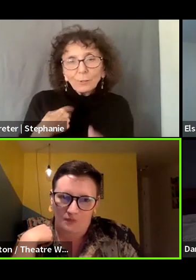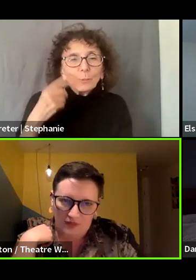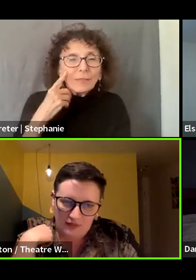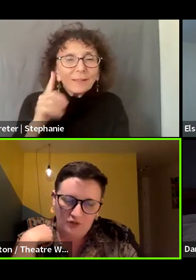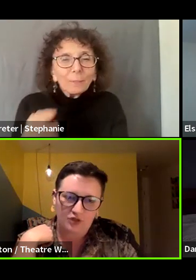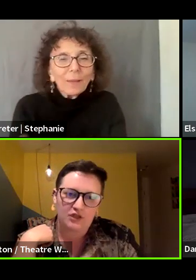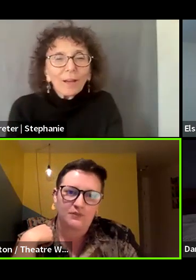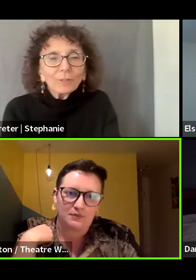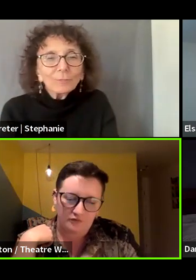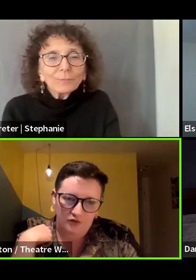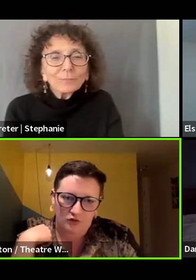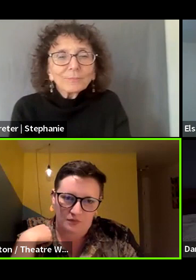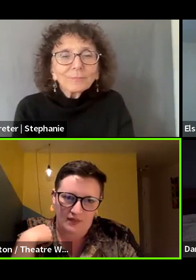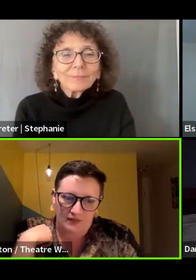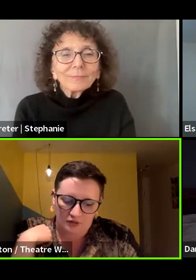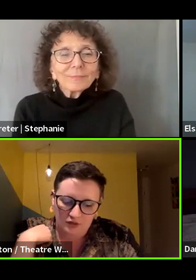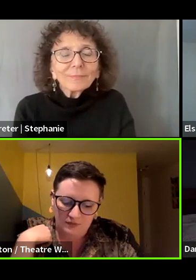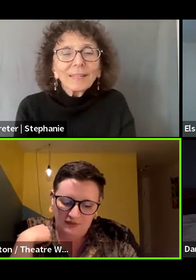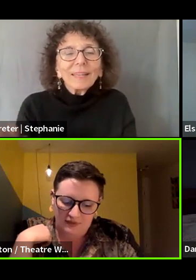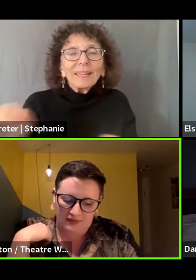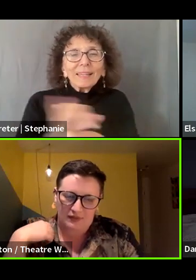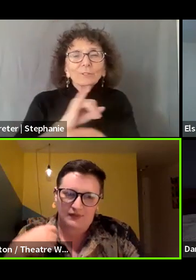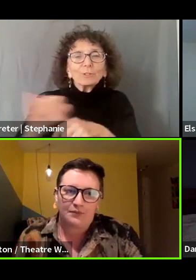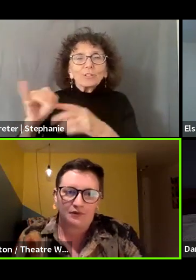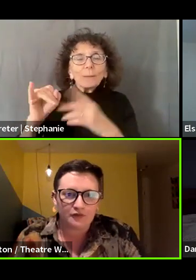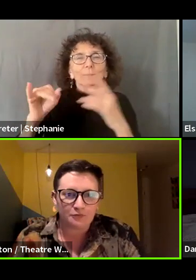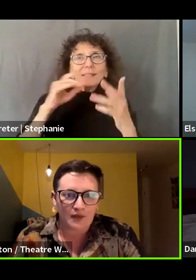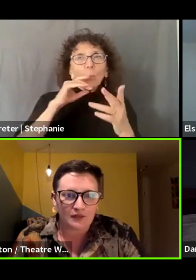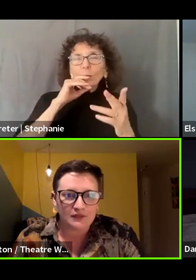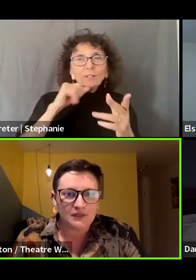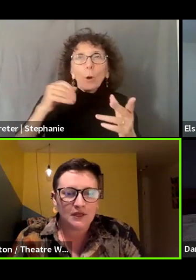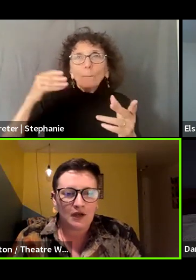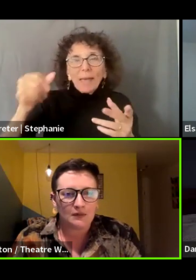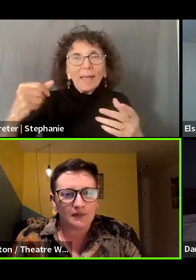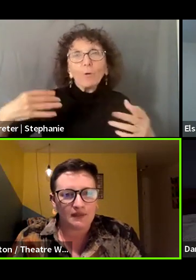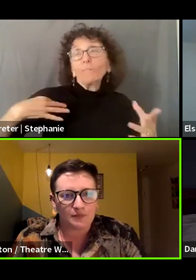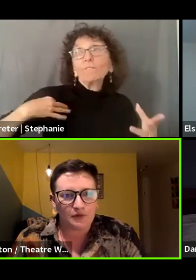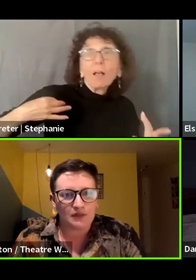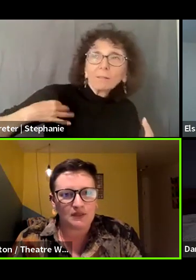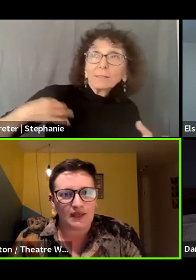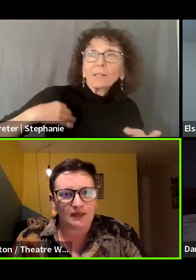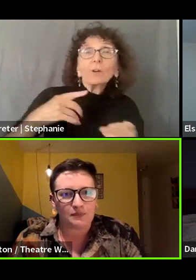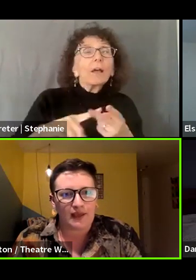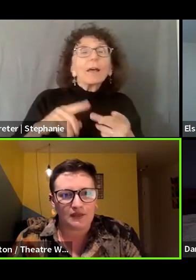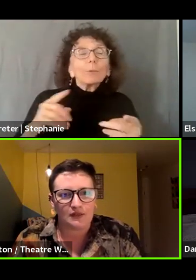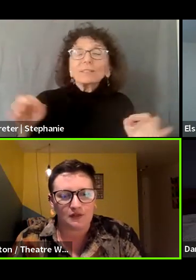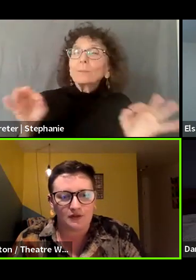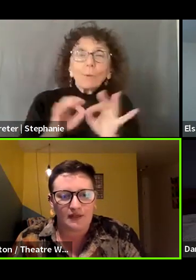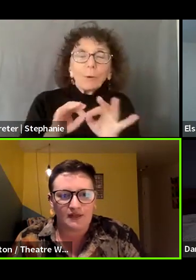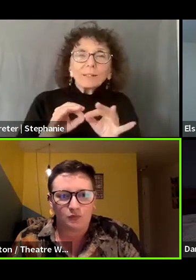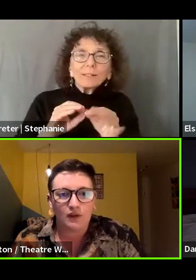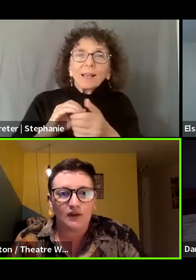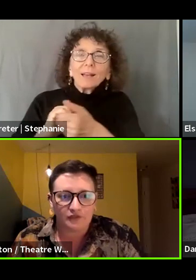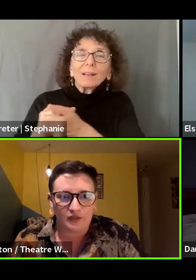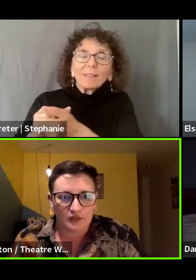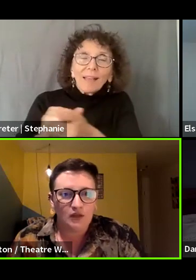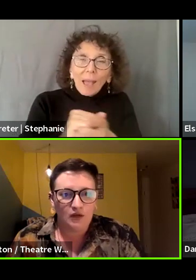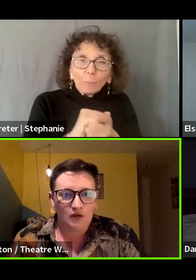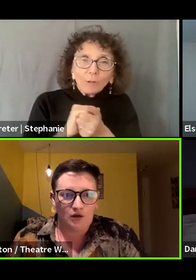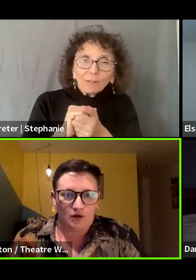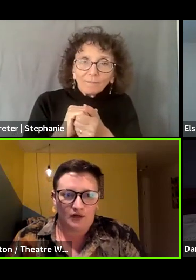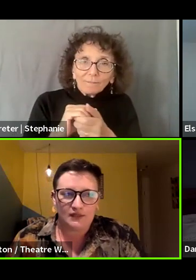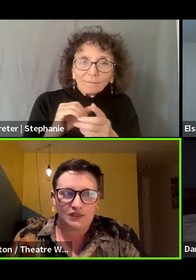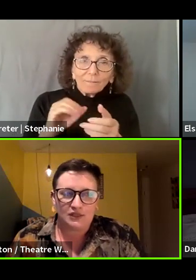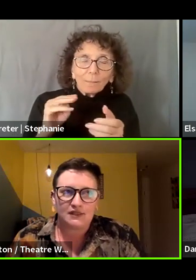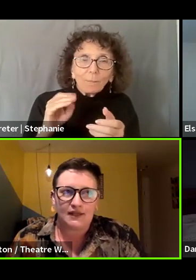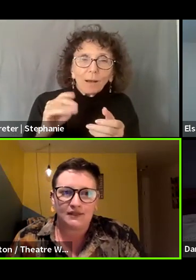unpaid internships and moving toward paid internships, I think that collaborative models are really important, and Black Theatre United is one of the